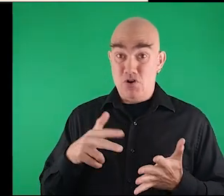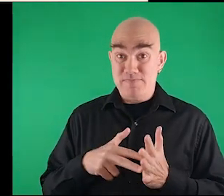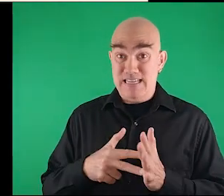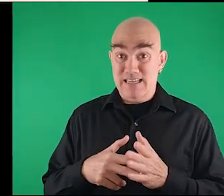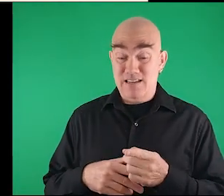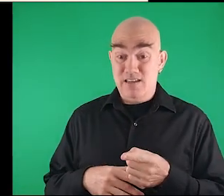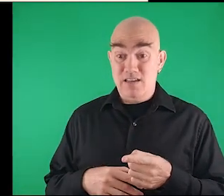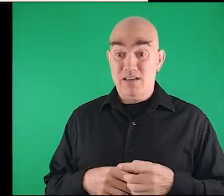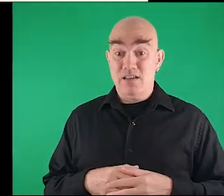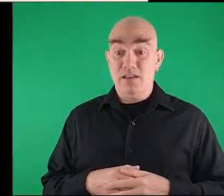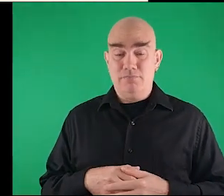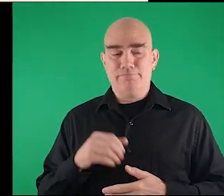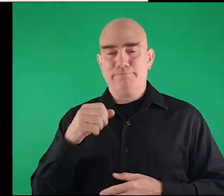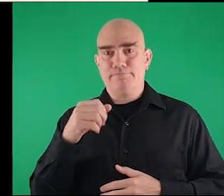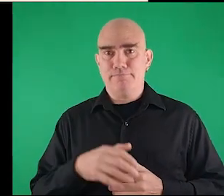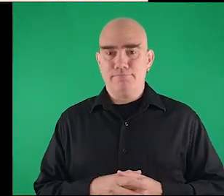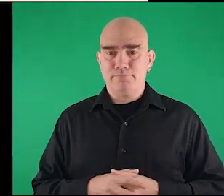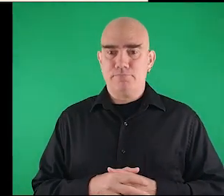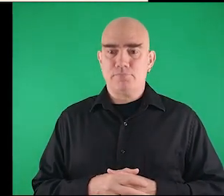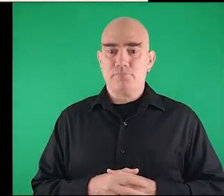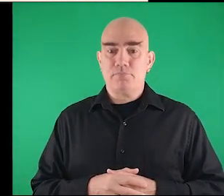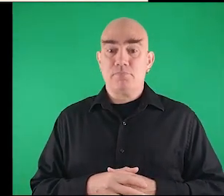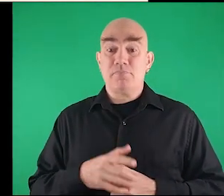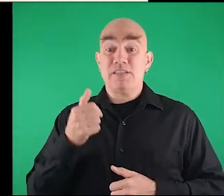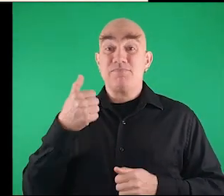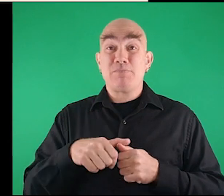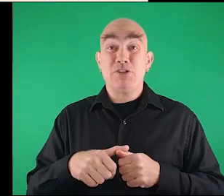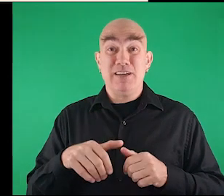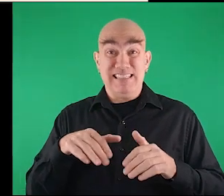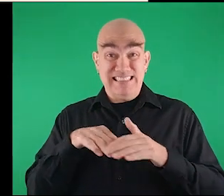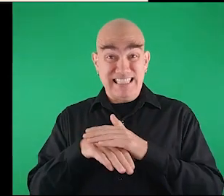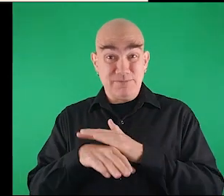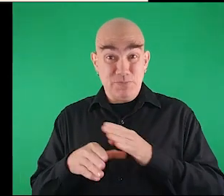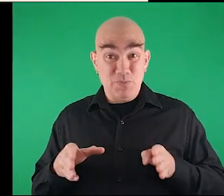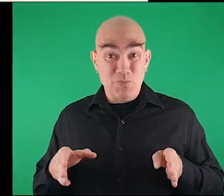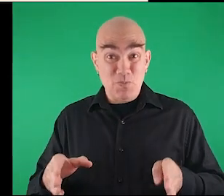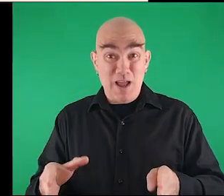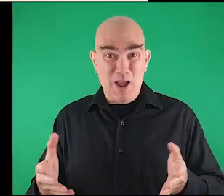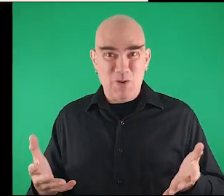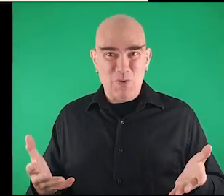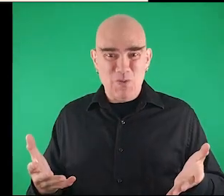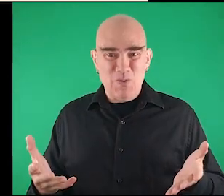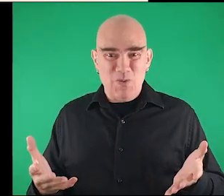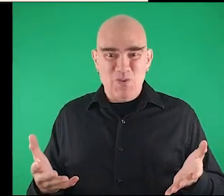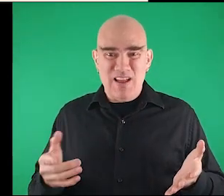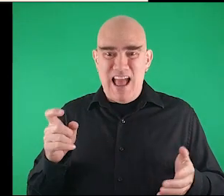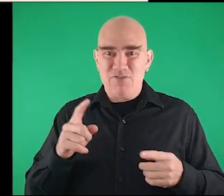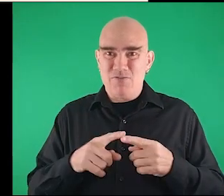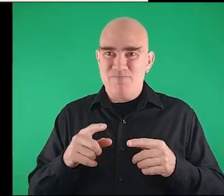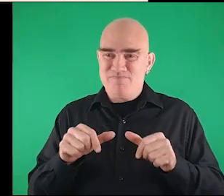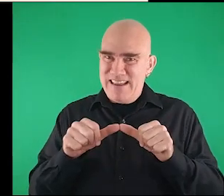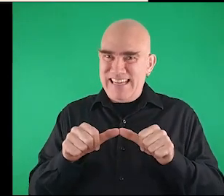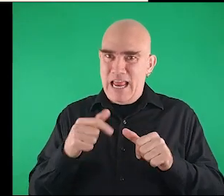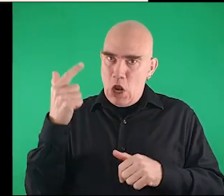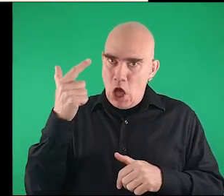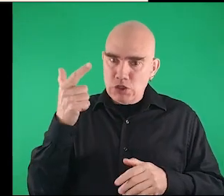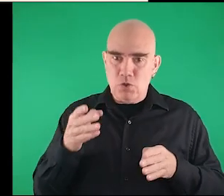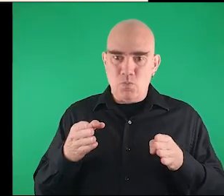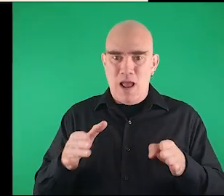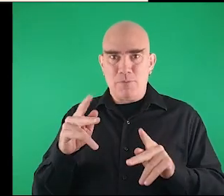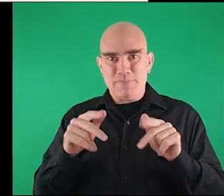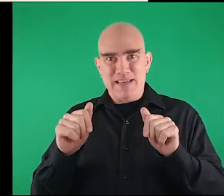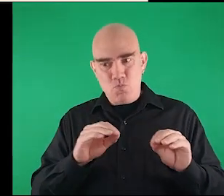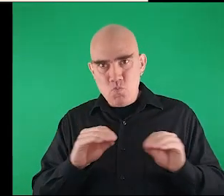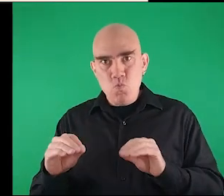saying? Yes. Yes. Yes. Because remember the accessible route, you have to